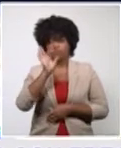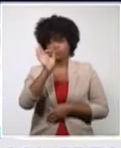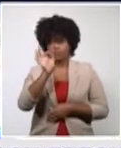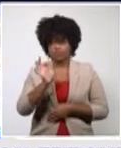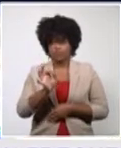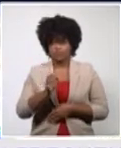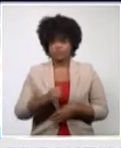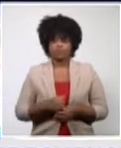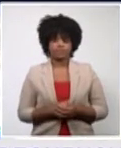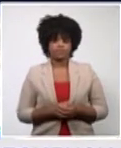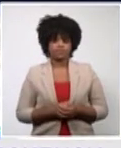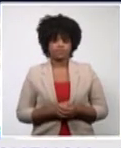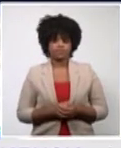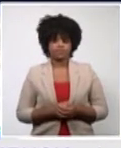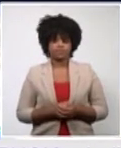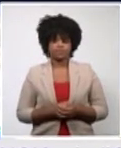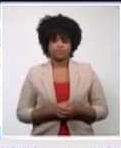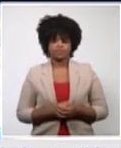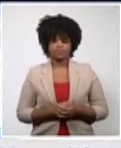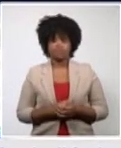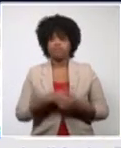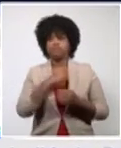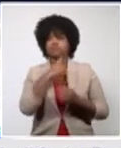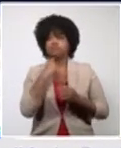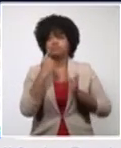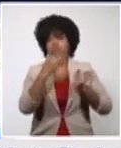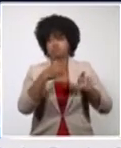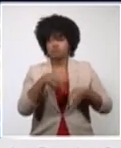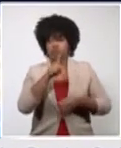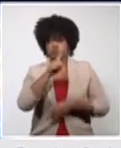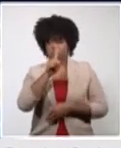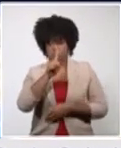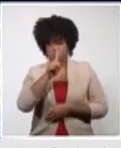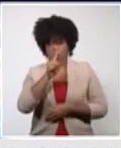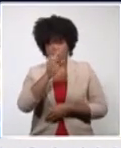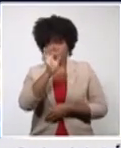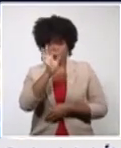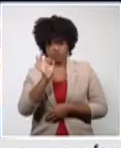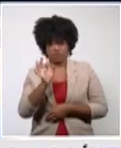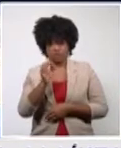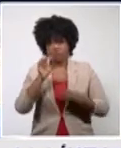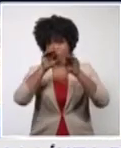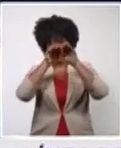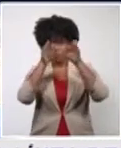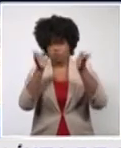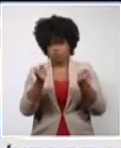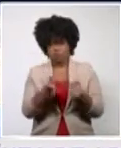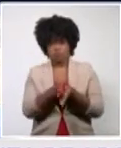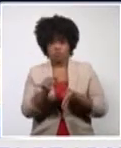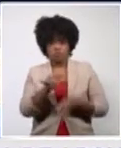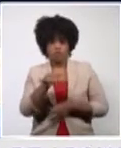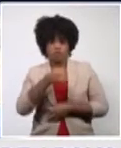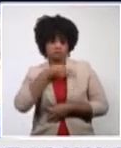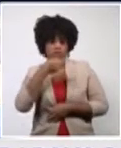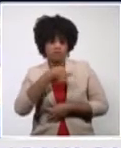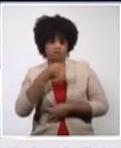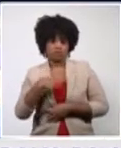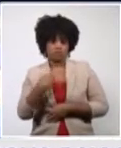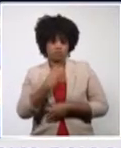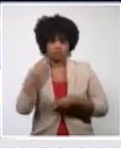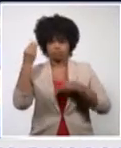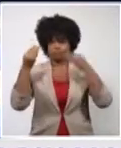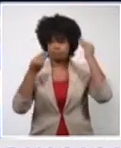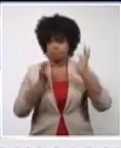analysis, the region of the Americas has a lethality of 6.3%,